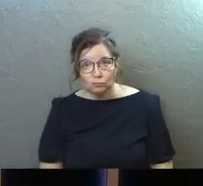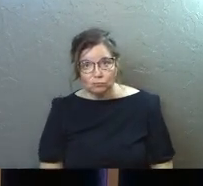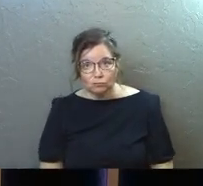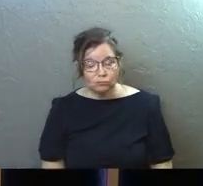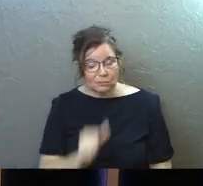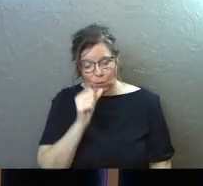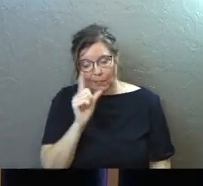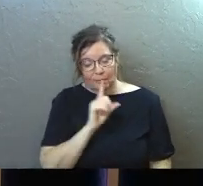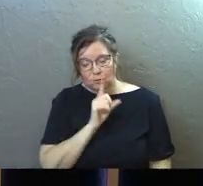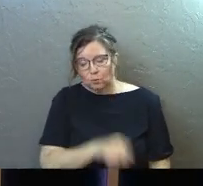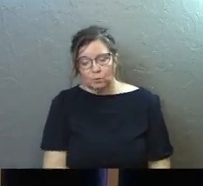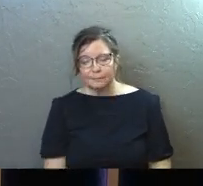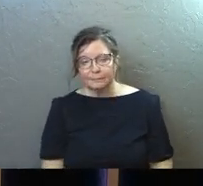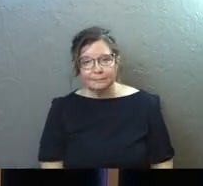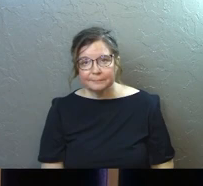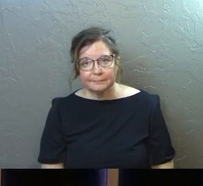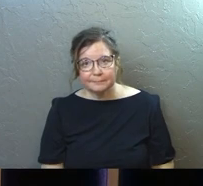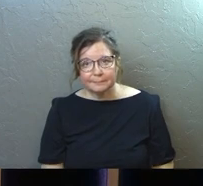I just don't think that's true.